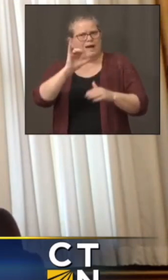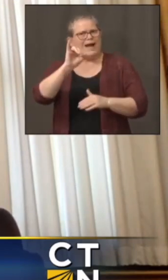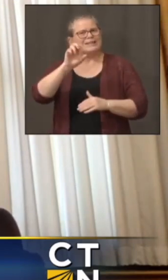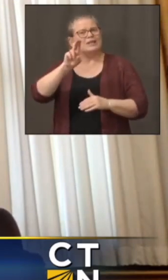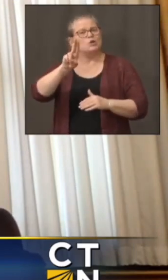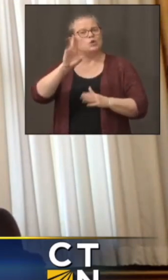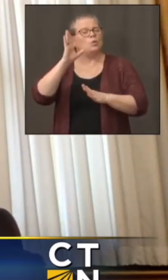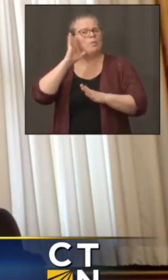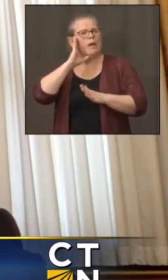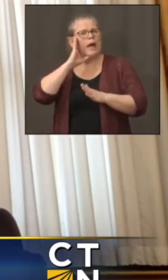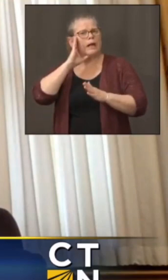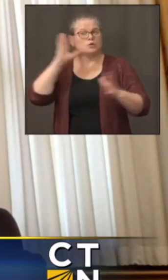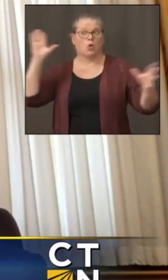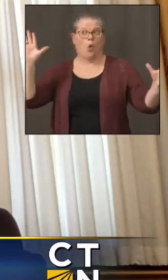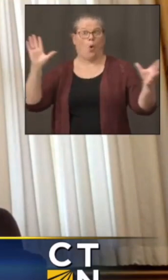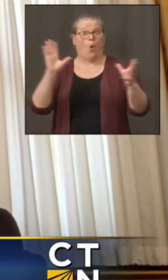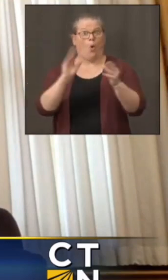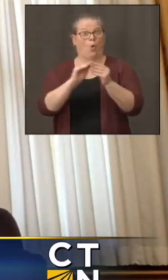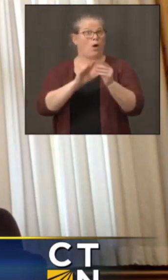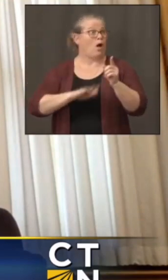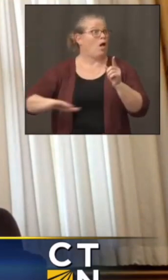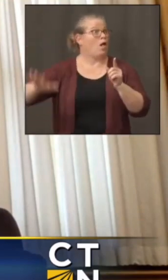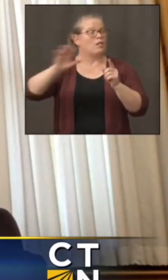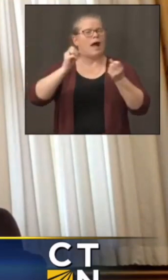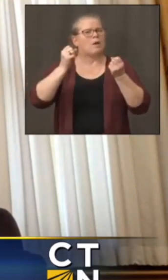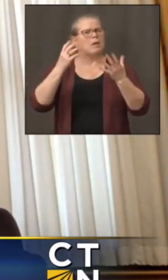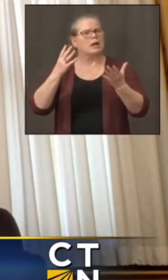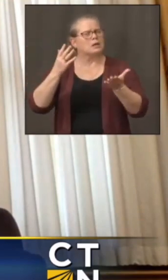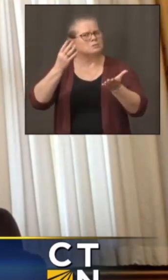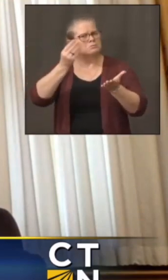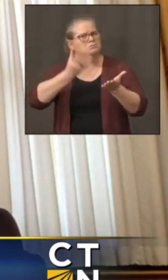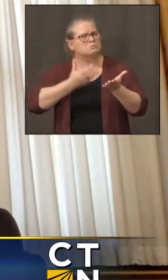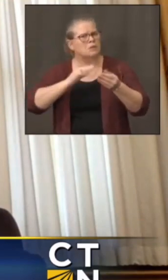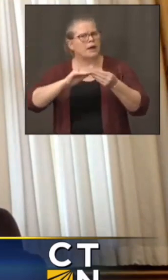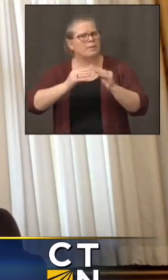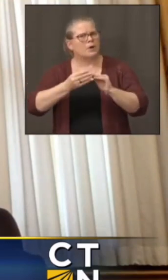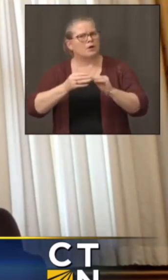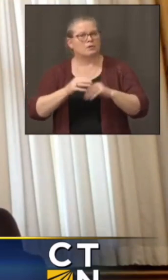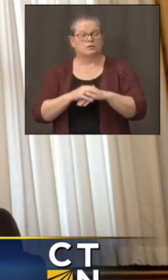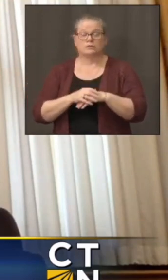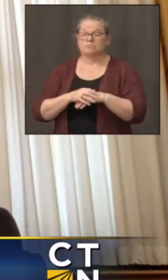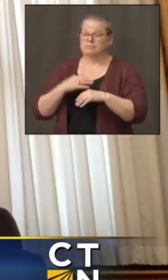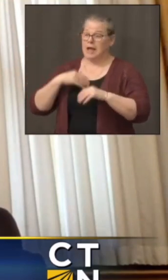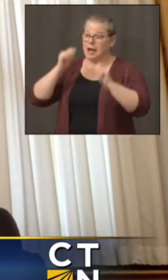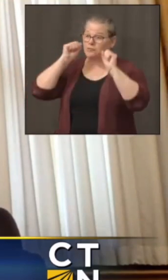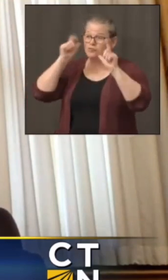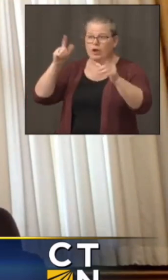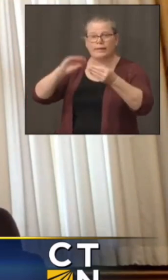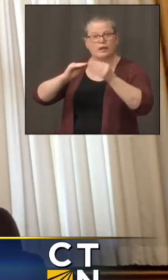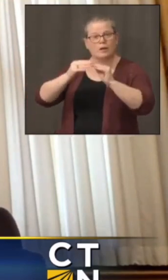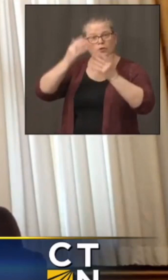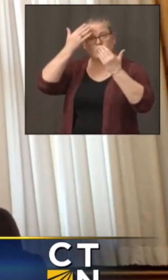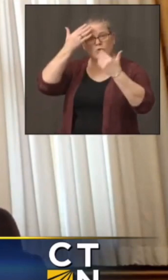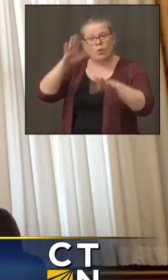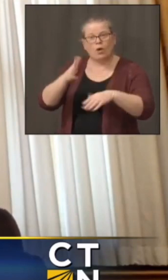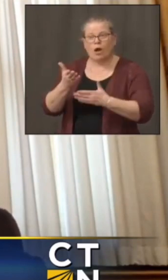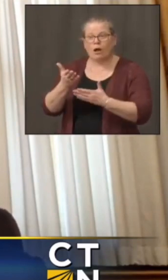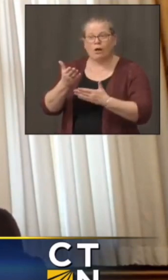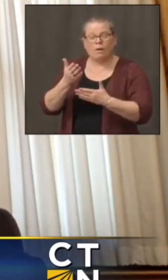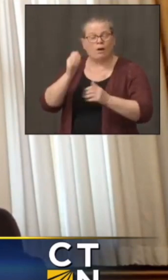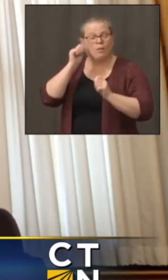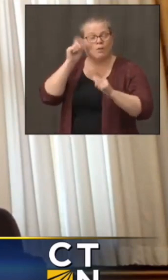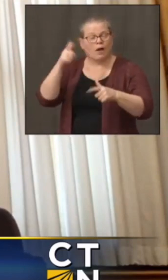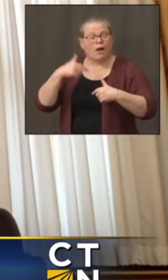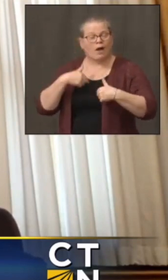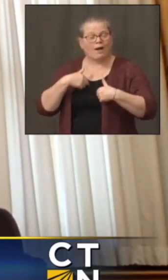some context for the... Yes. I'm surprised you don't know that number, Paz, off of your head. But there